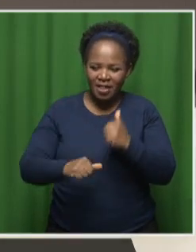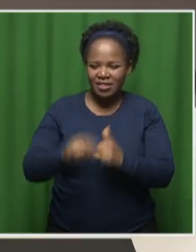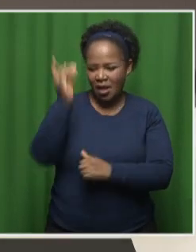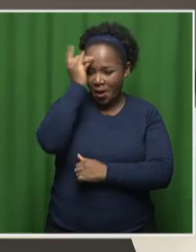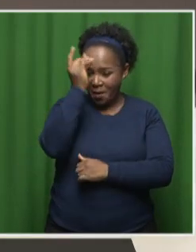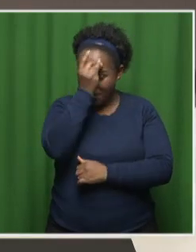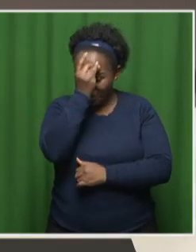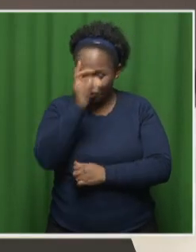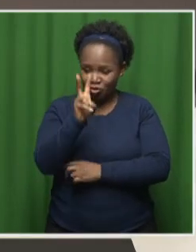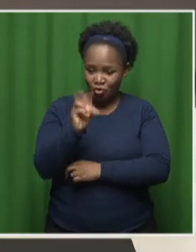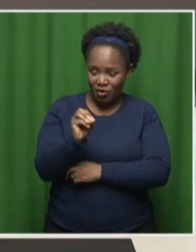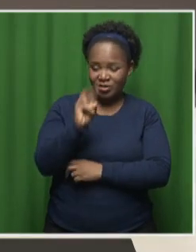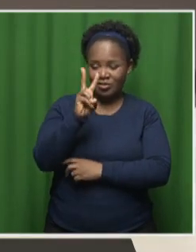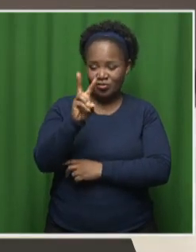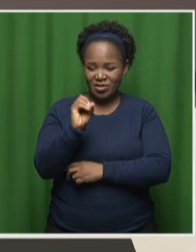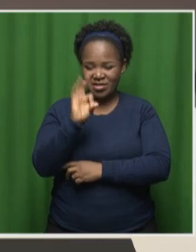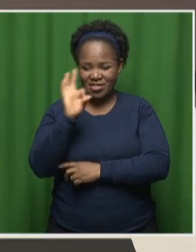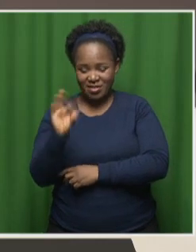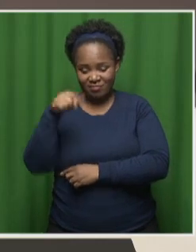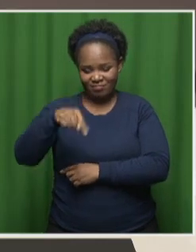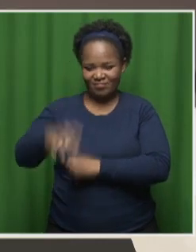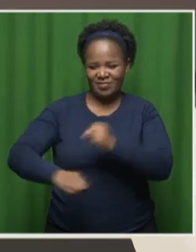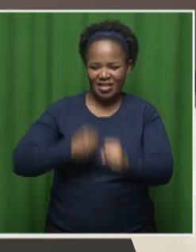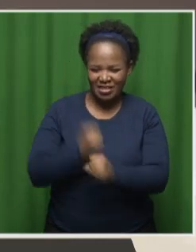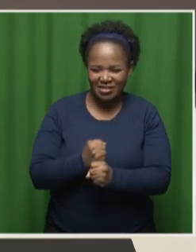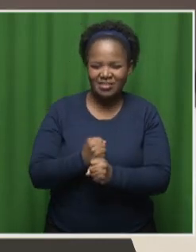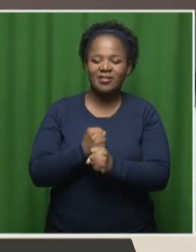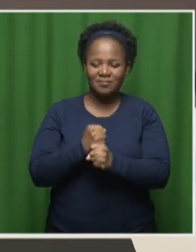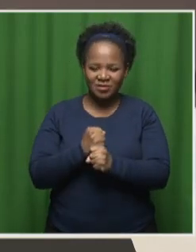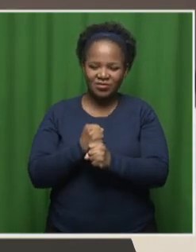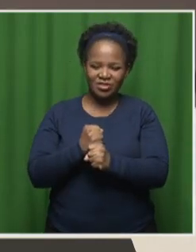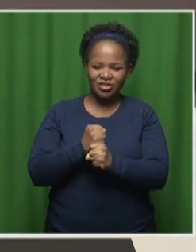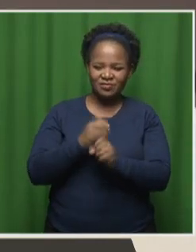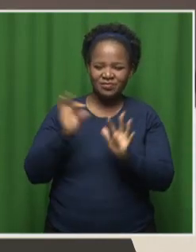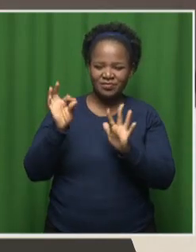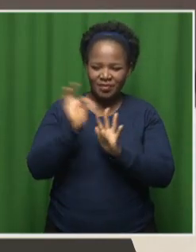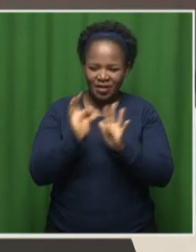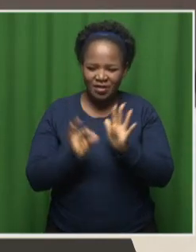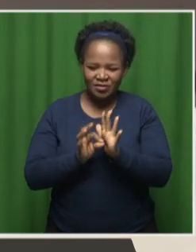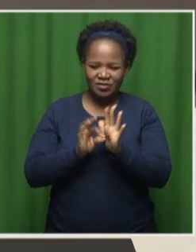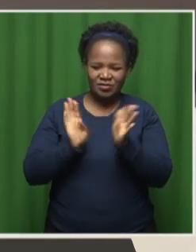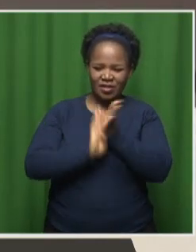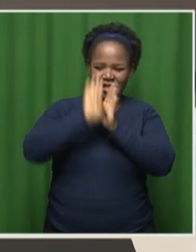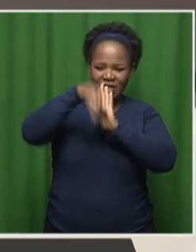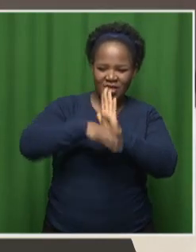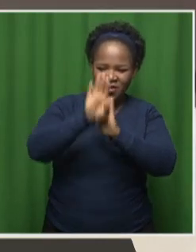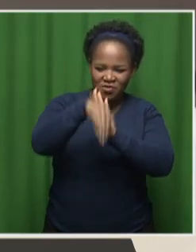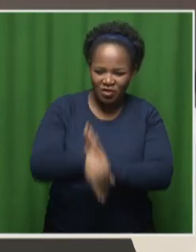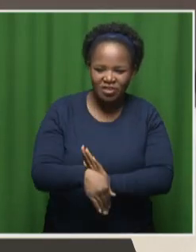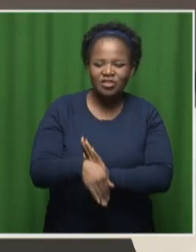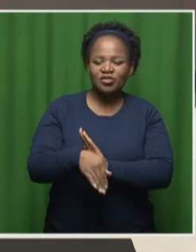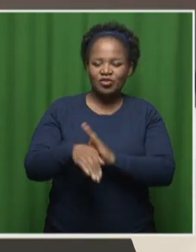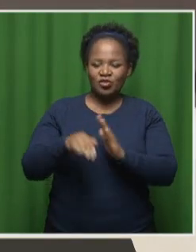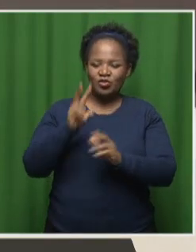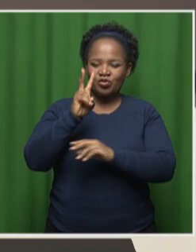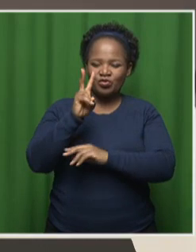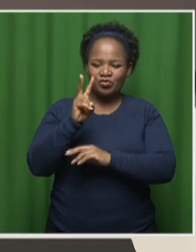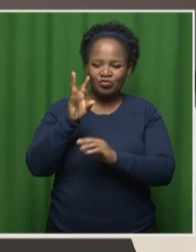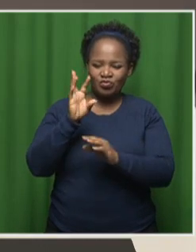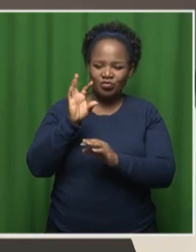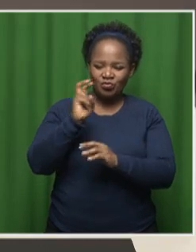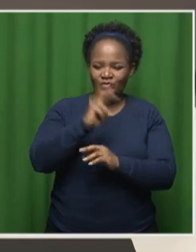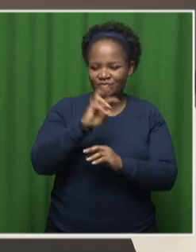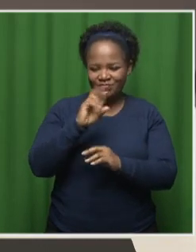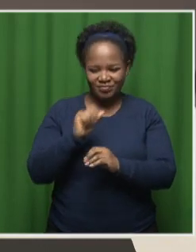The inflation was at 7.1%, right? And then in the end of